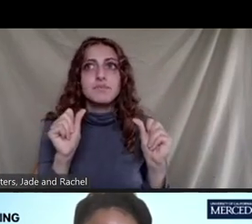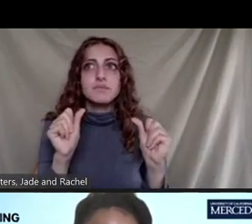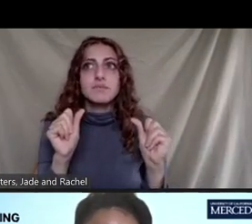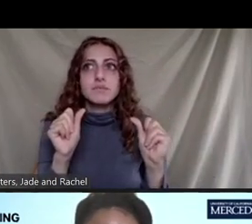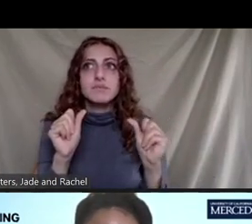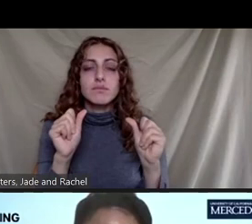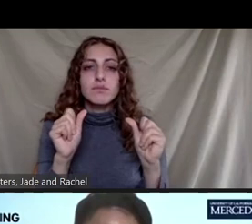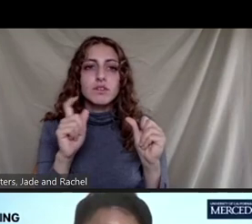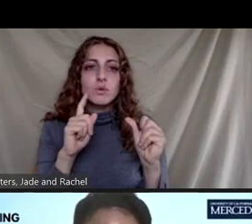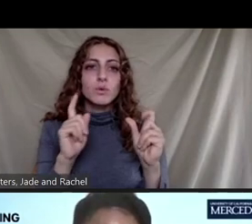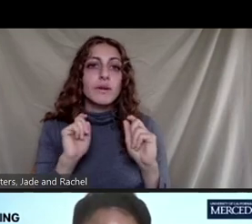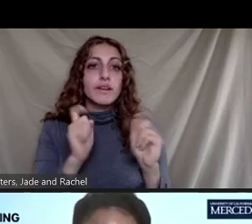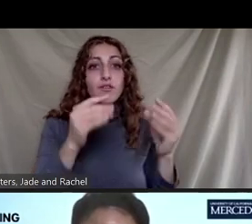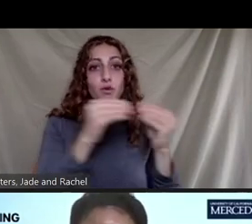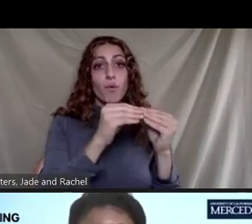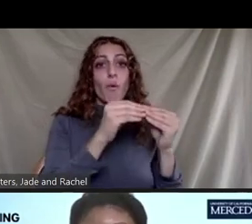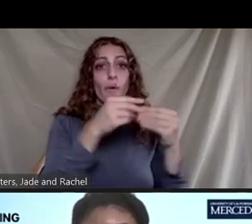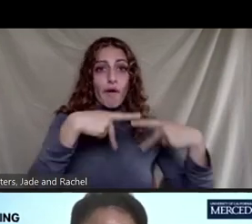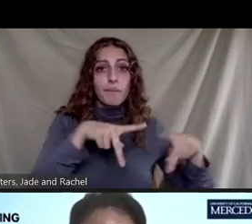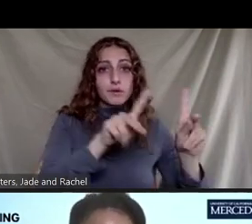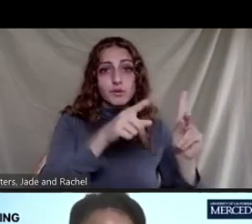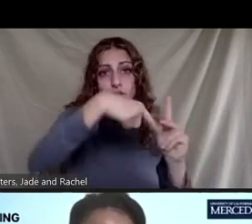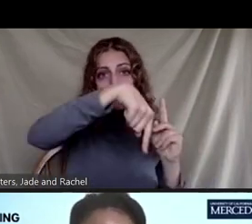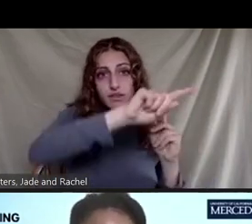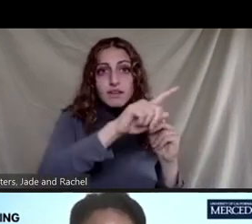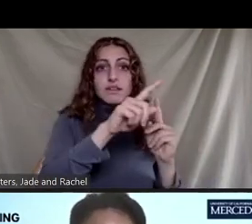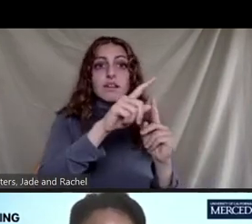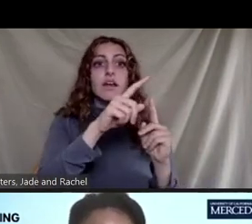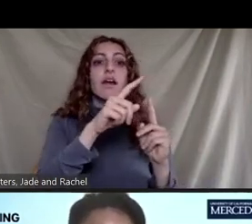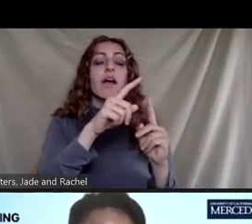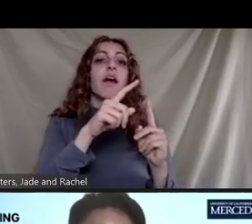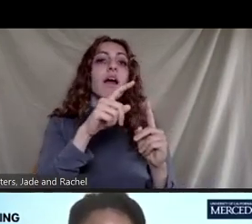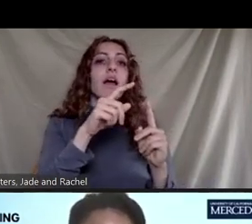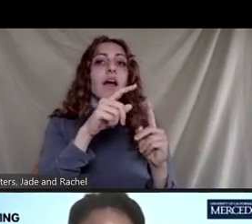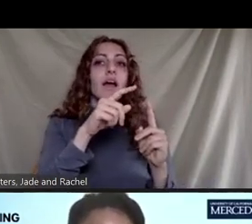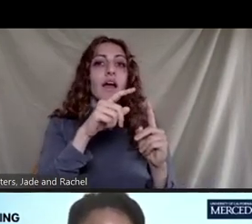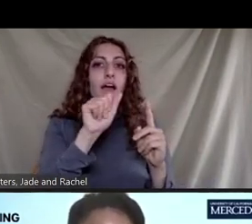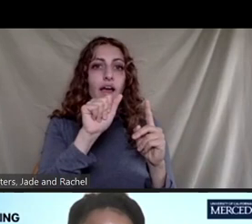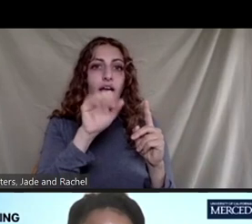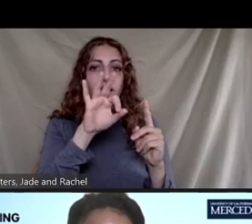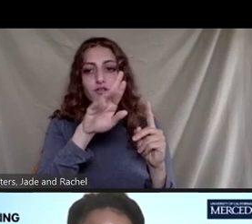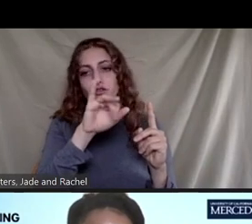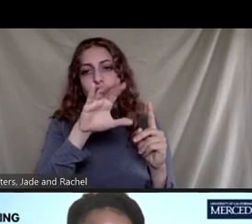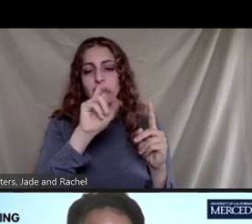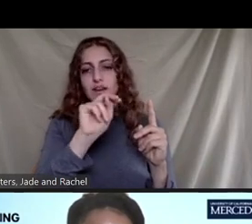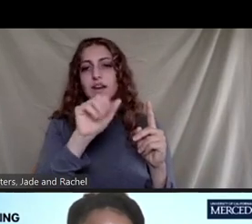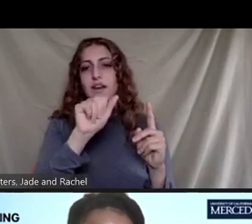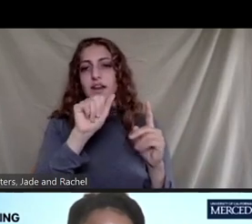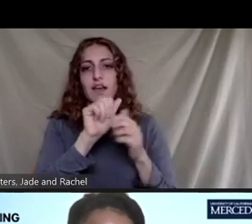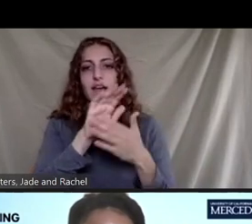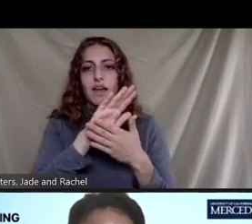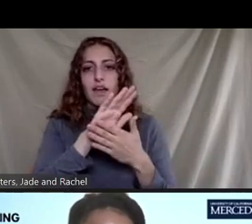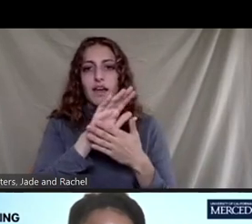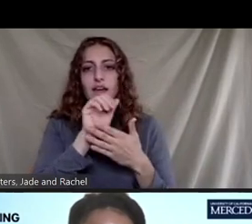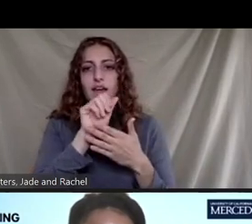opportunity to these African-American students and also let them know about any opportunity. Because